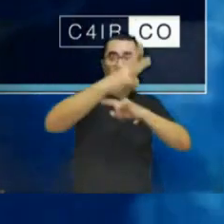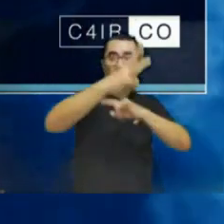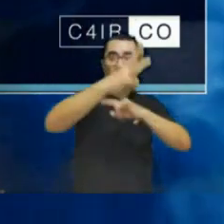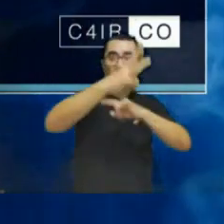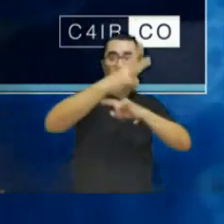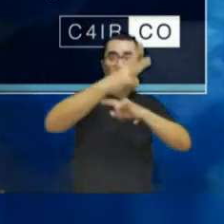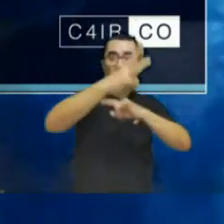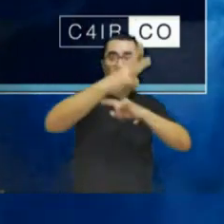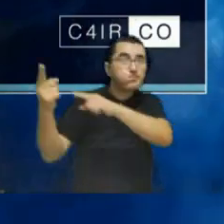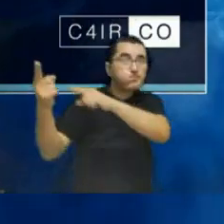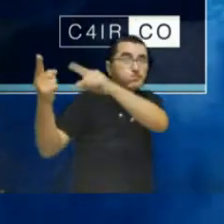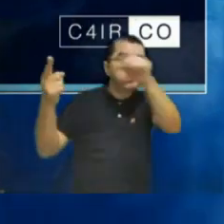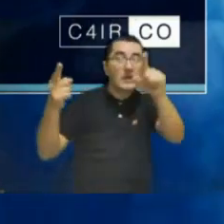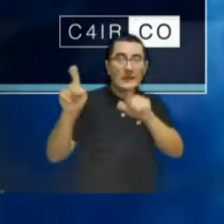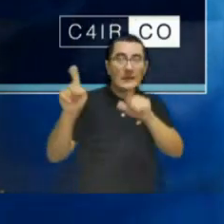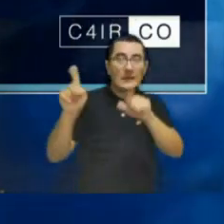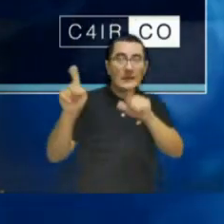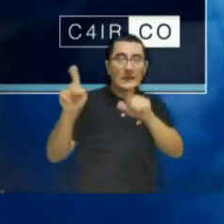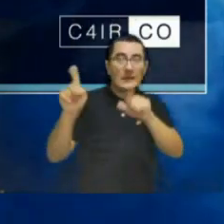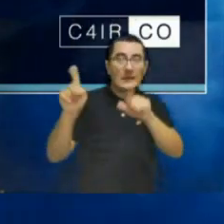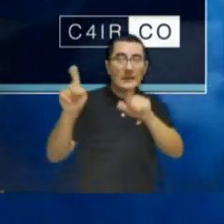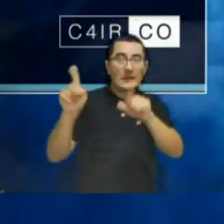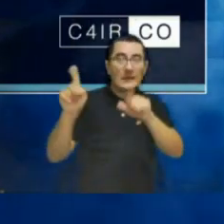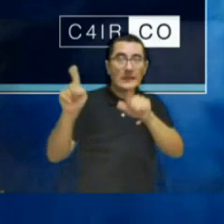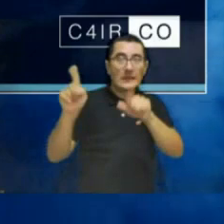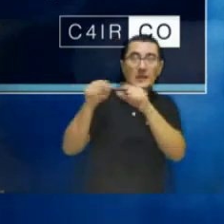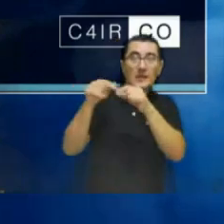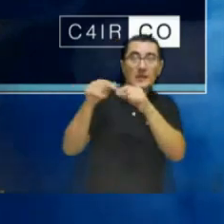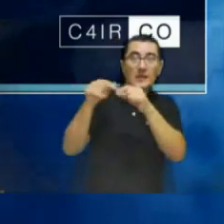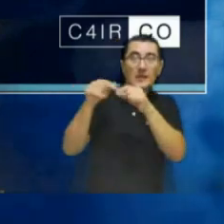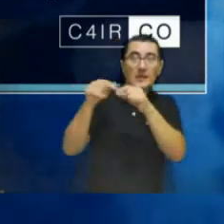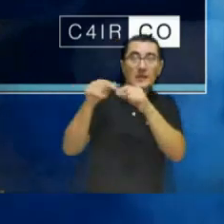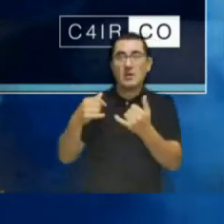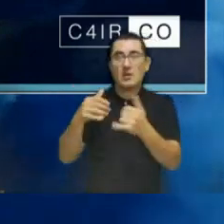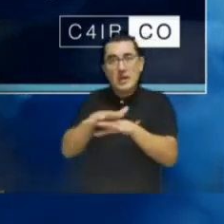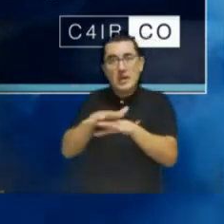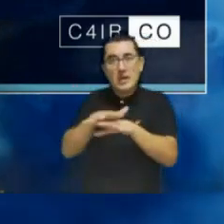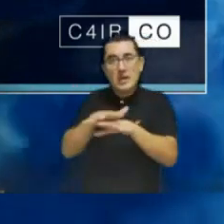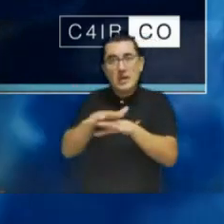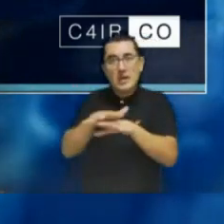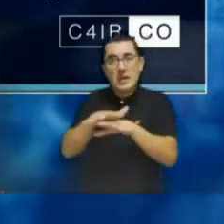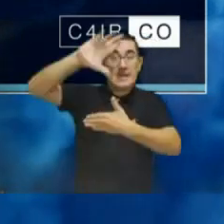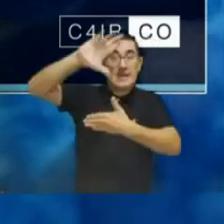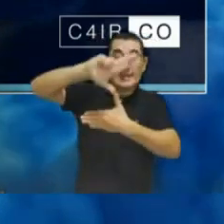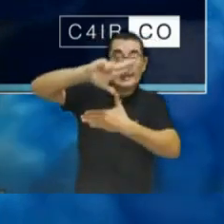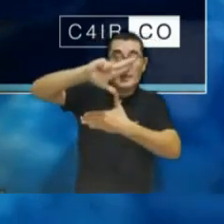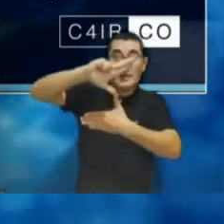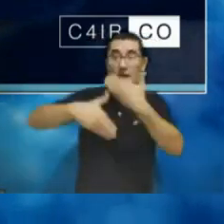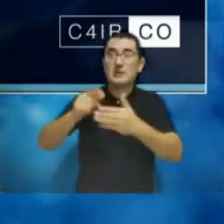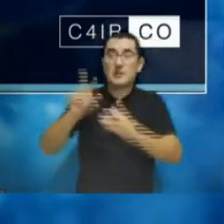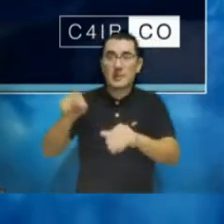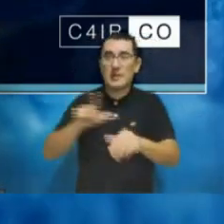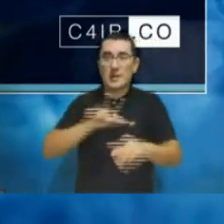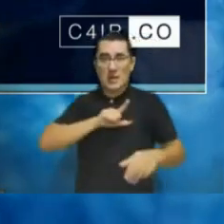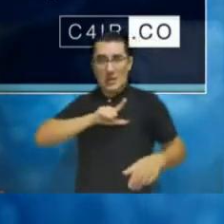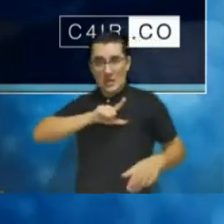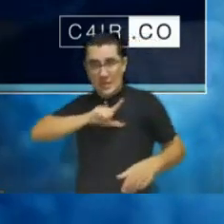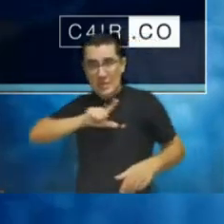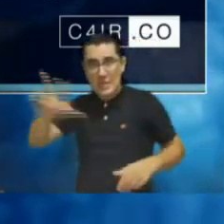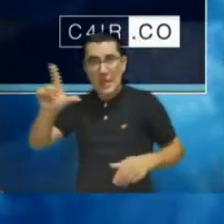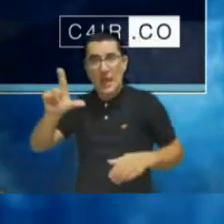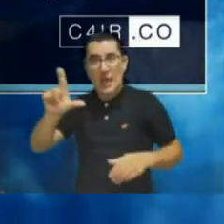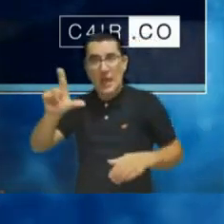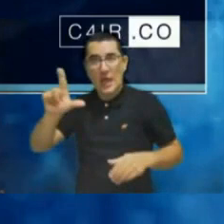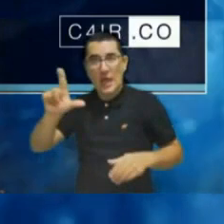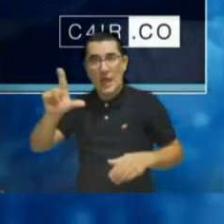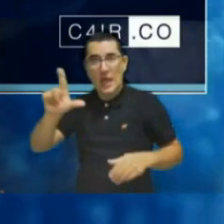And this is part of the topic of work that I'm discussing, the intelligent or smart network, Latin America, led by the center. I will be talking